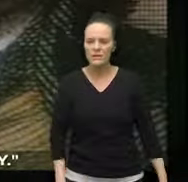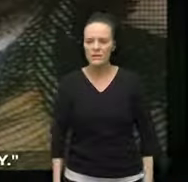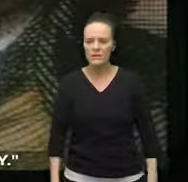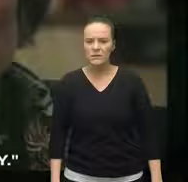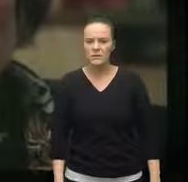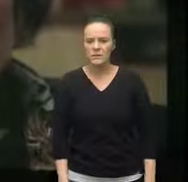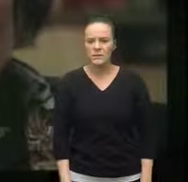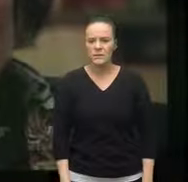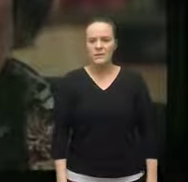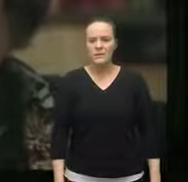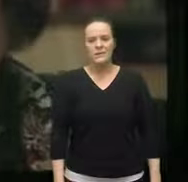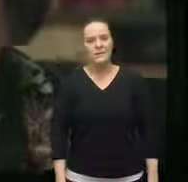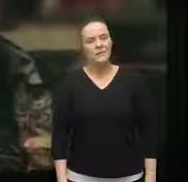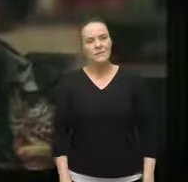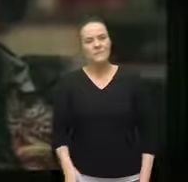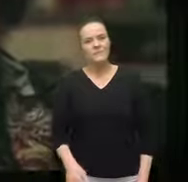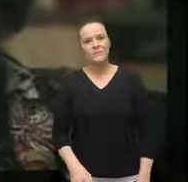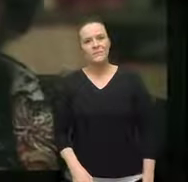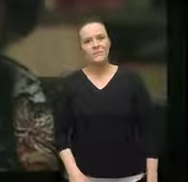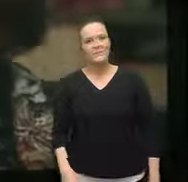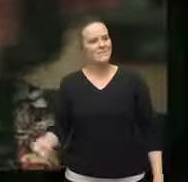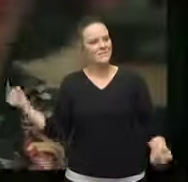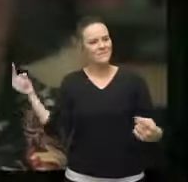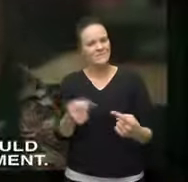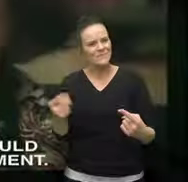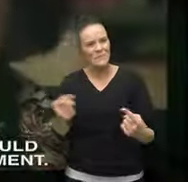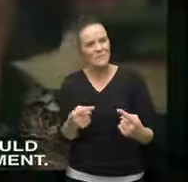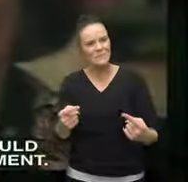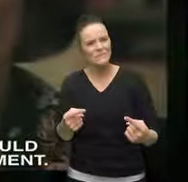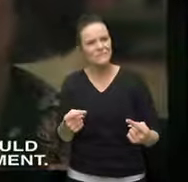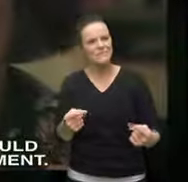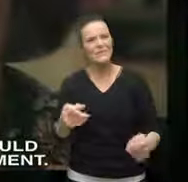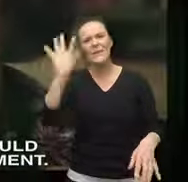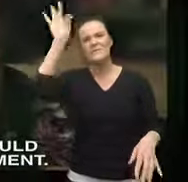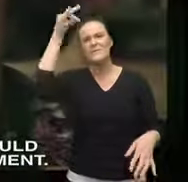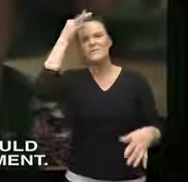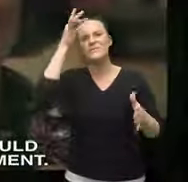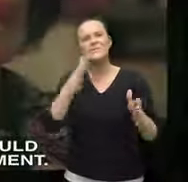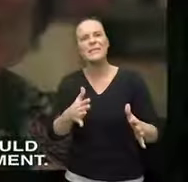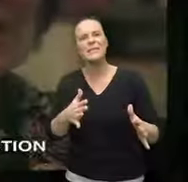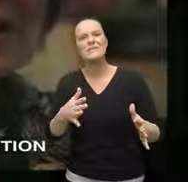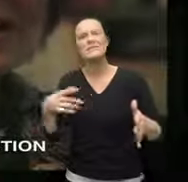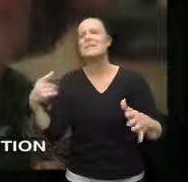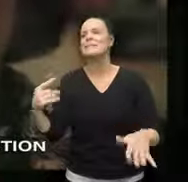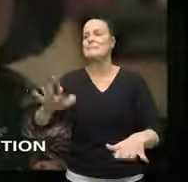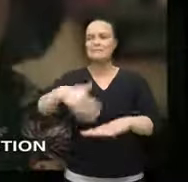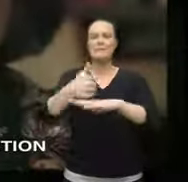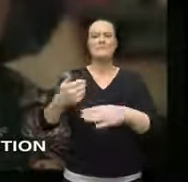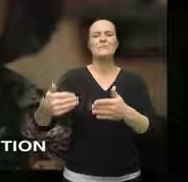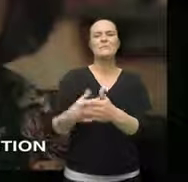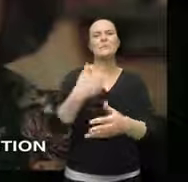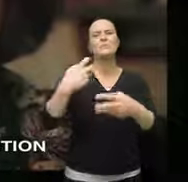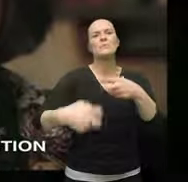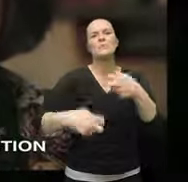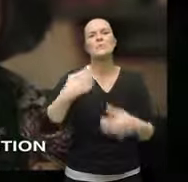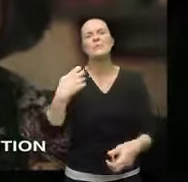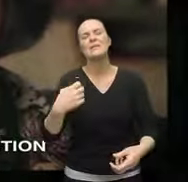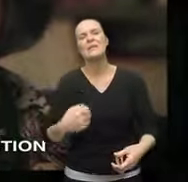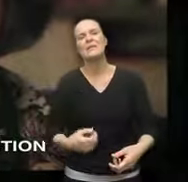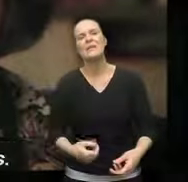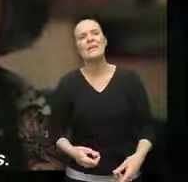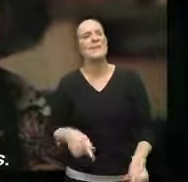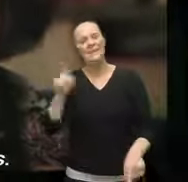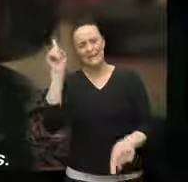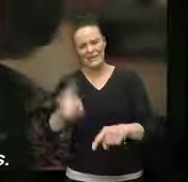responsibly okay next point and then the federalists have come up with another argument so one unanswerable objection